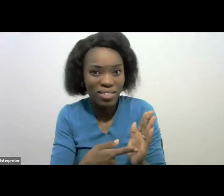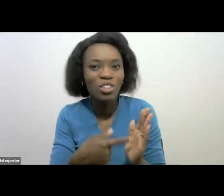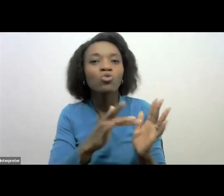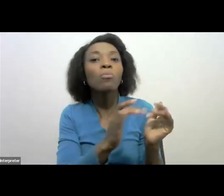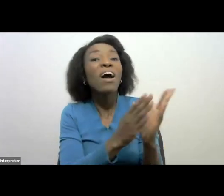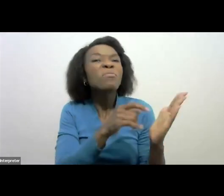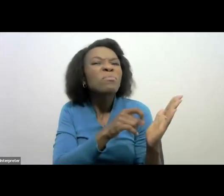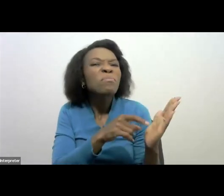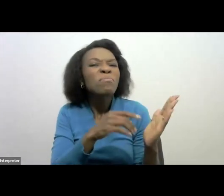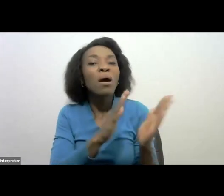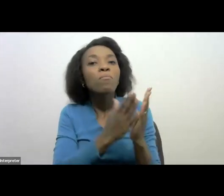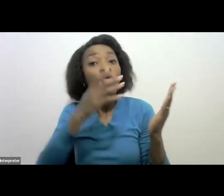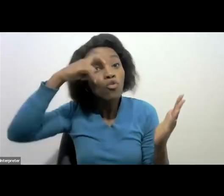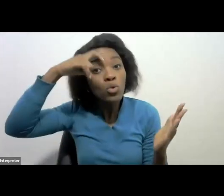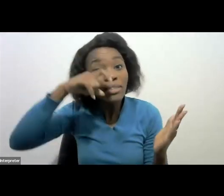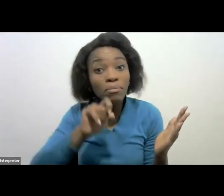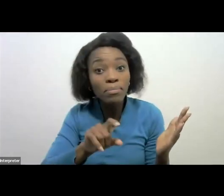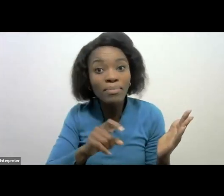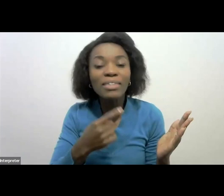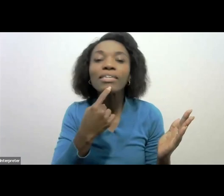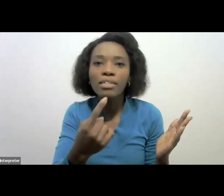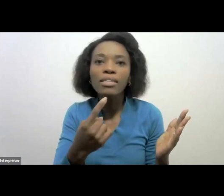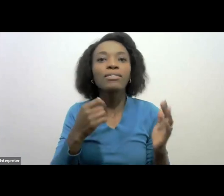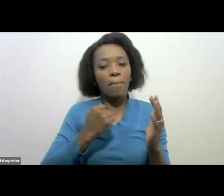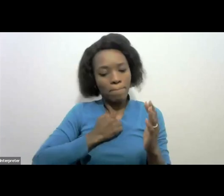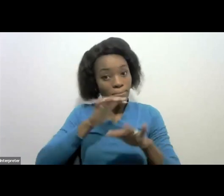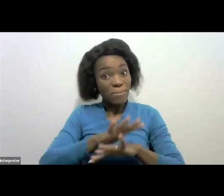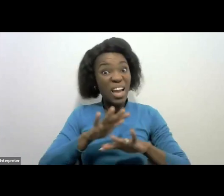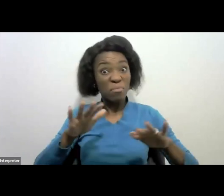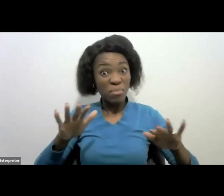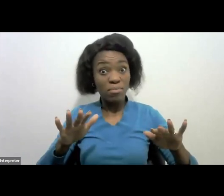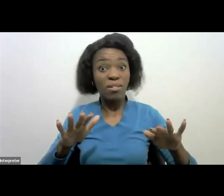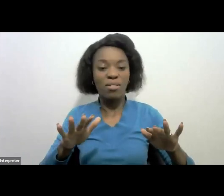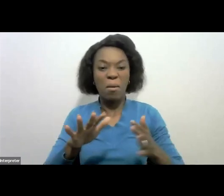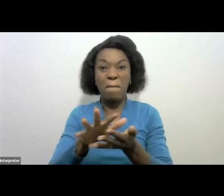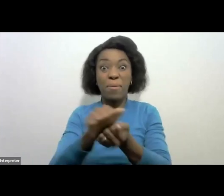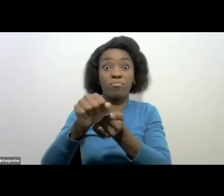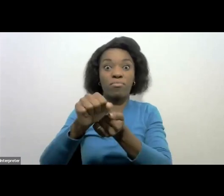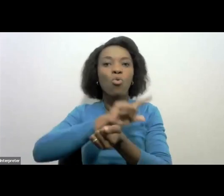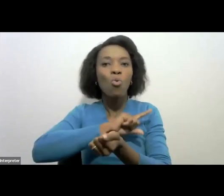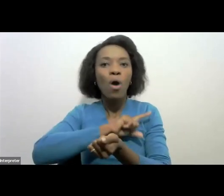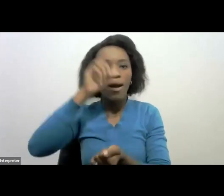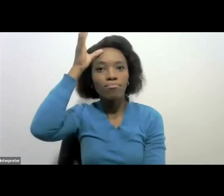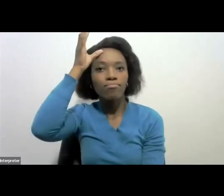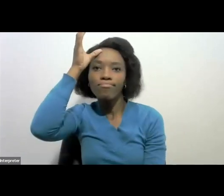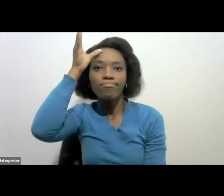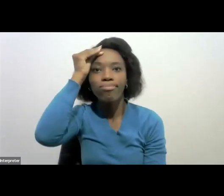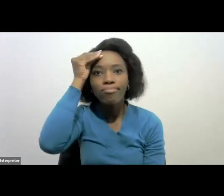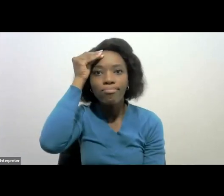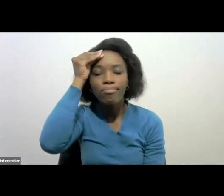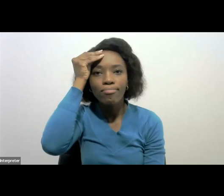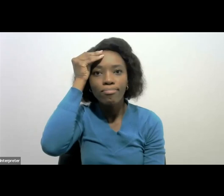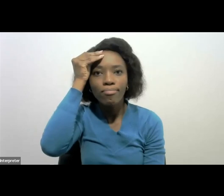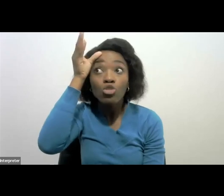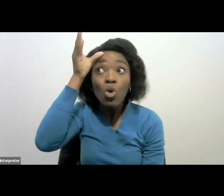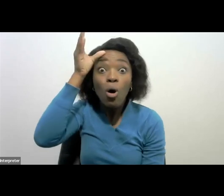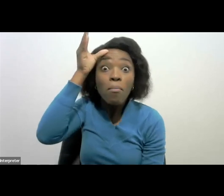Wisdom, it also talks about my people perish because of lack of knowledge. Lack of